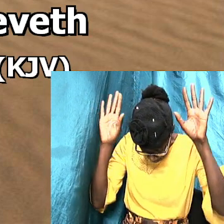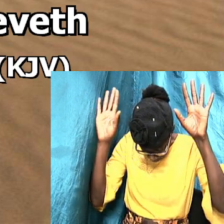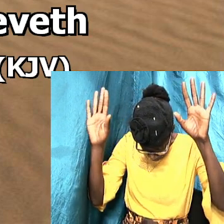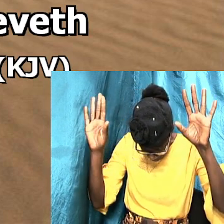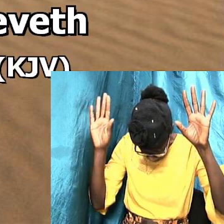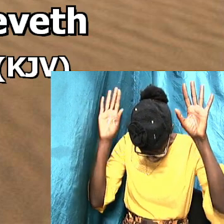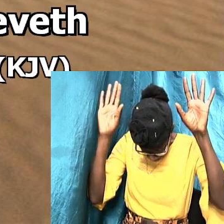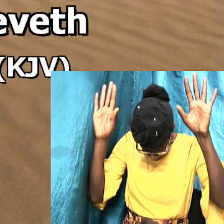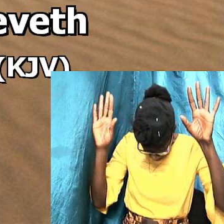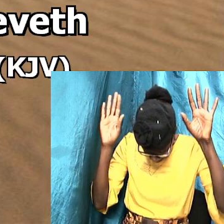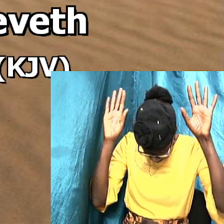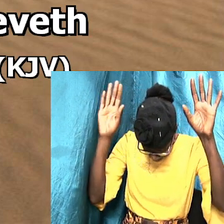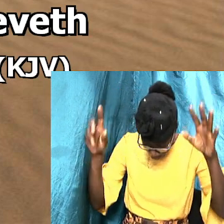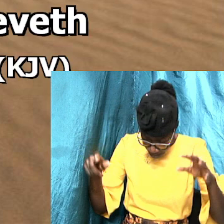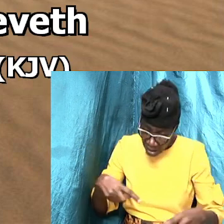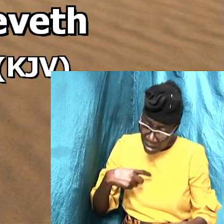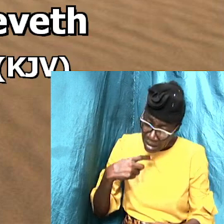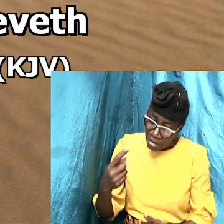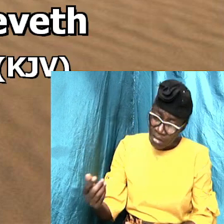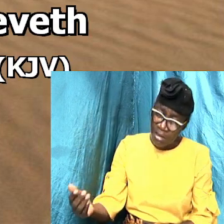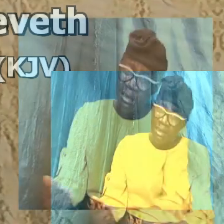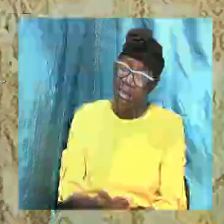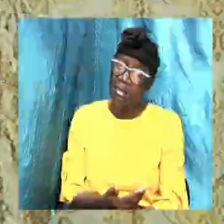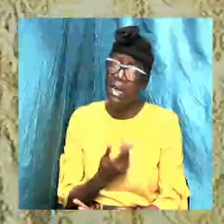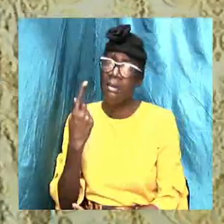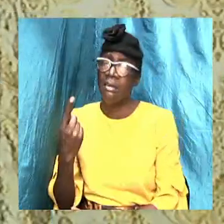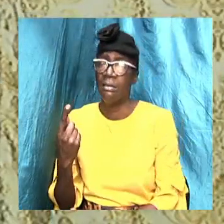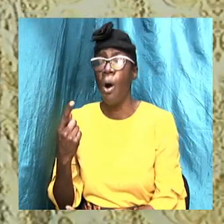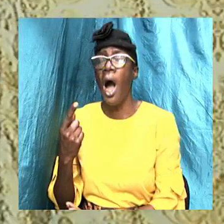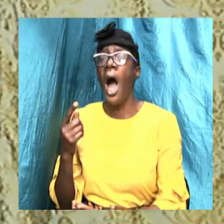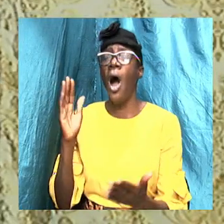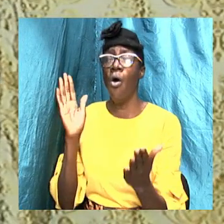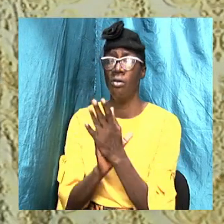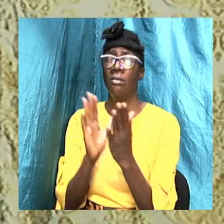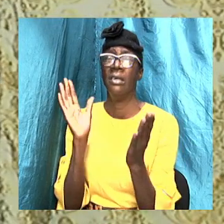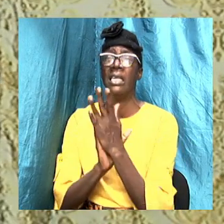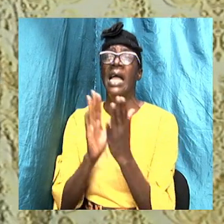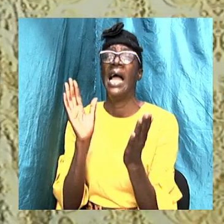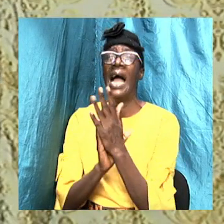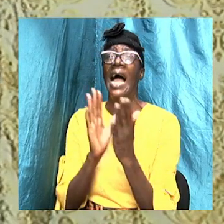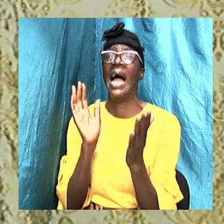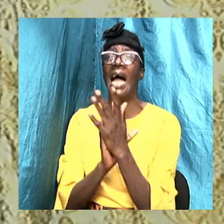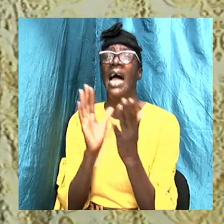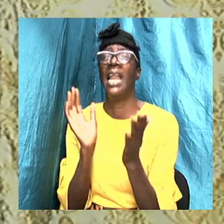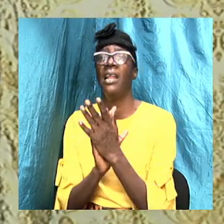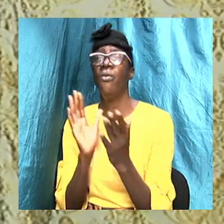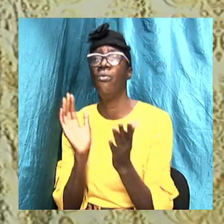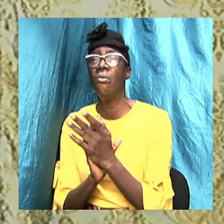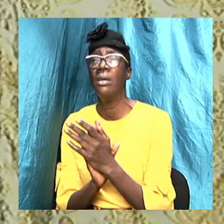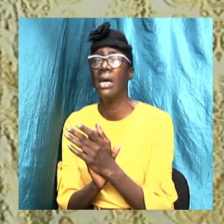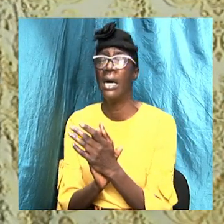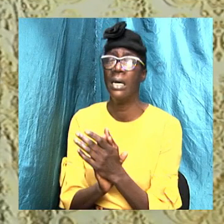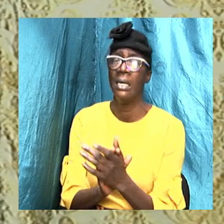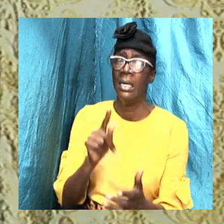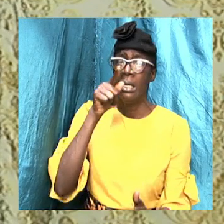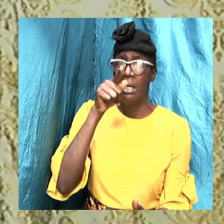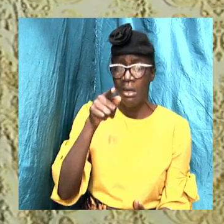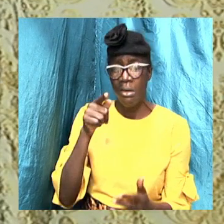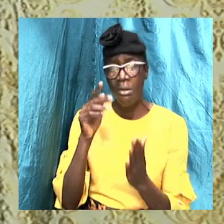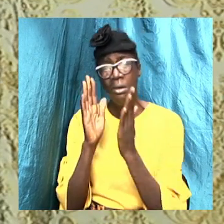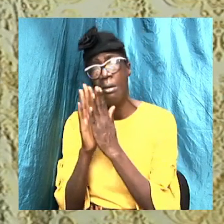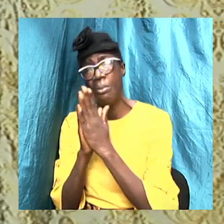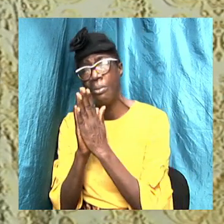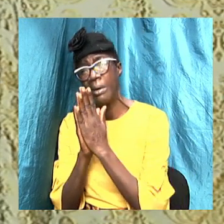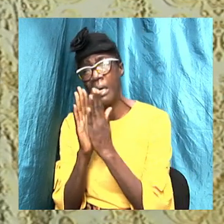I am telling someone tonight, amen, Jesus, I'm telling someone tonight that if you have prayed the prayer,